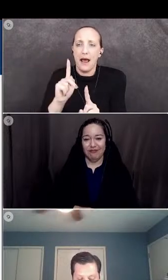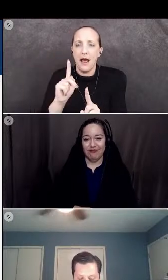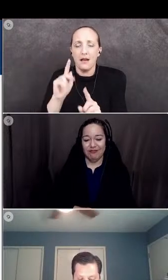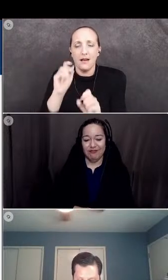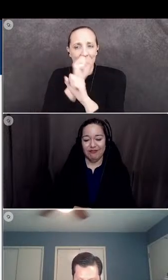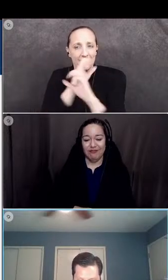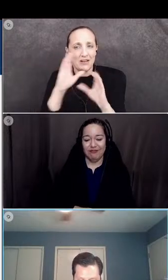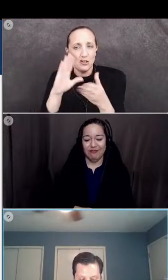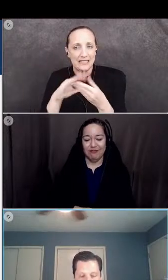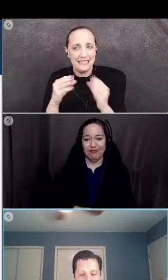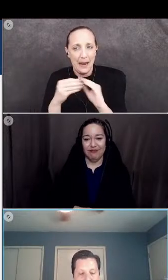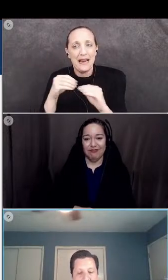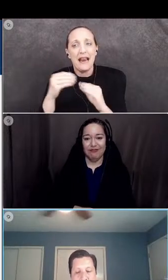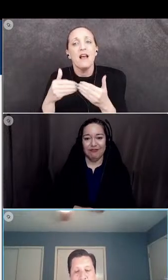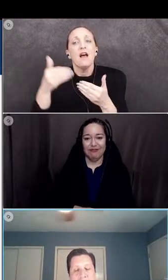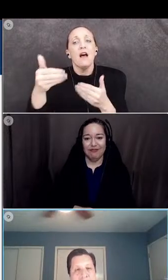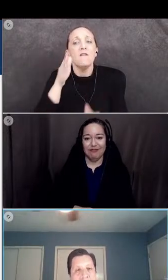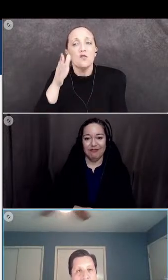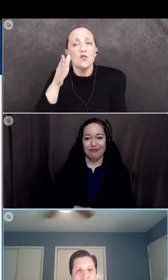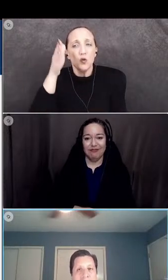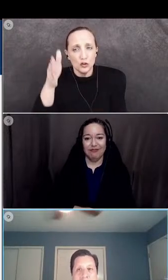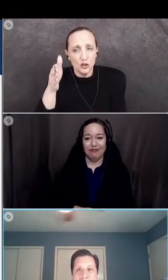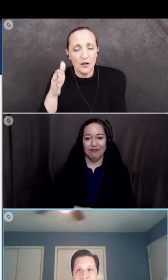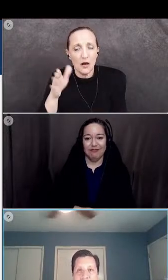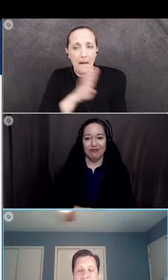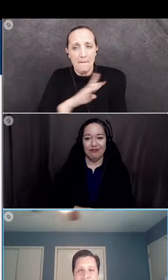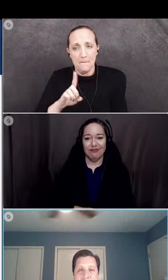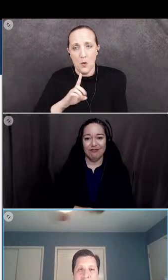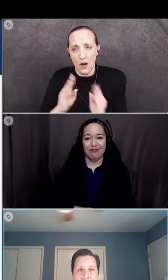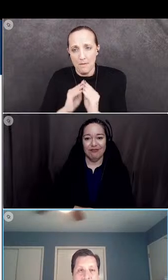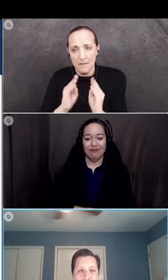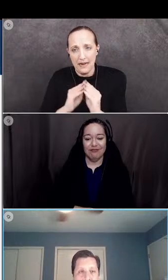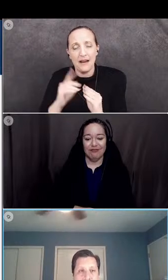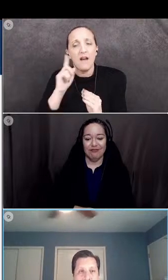uh at a future board meeting for formal adoption by the board of